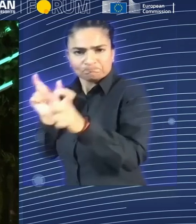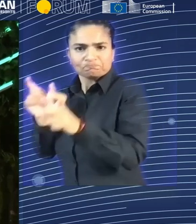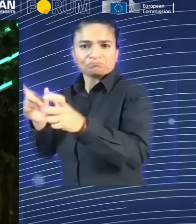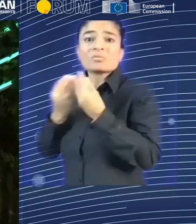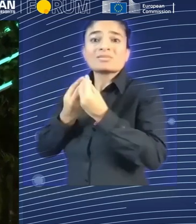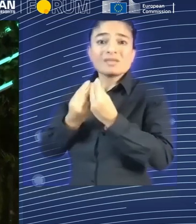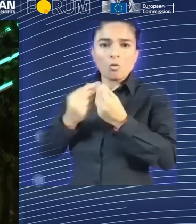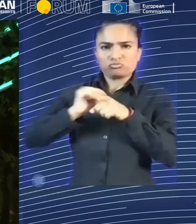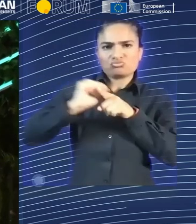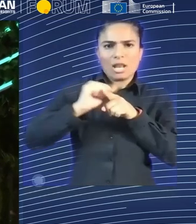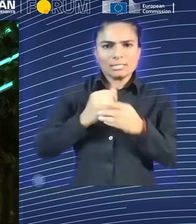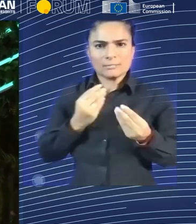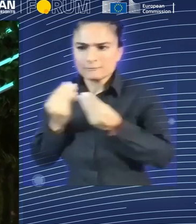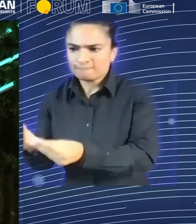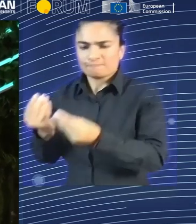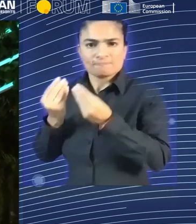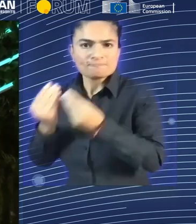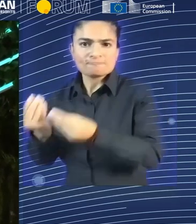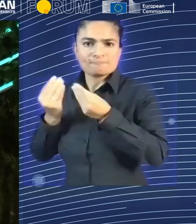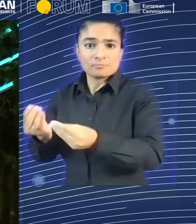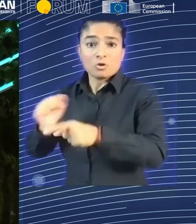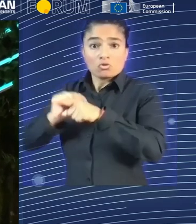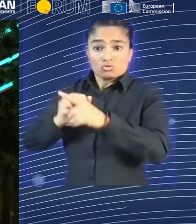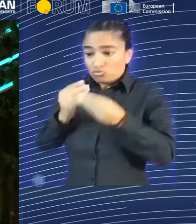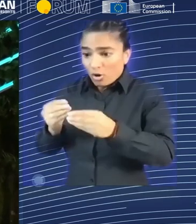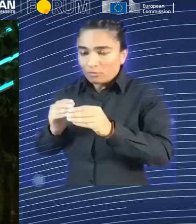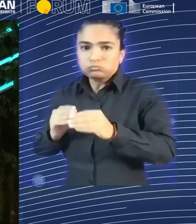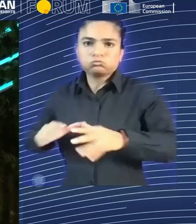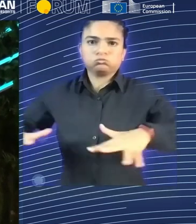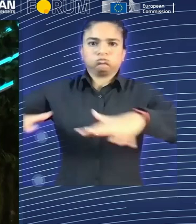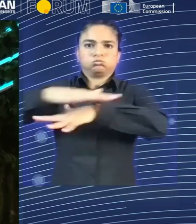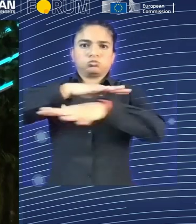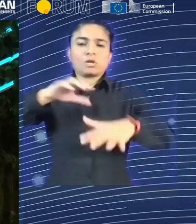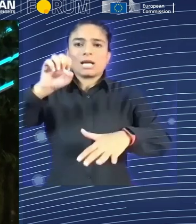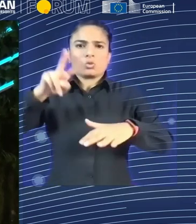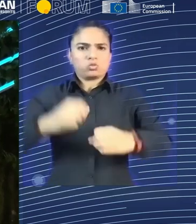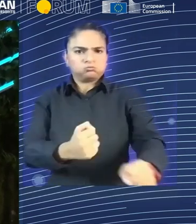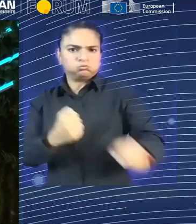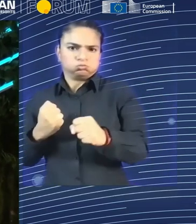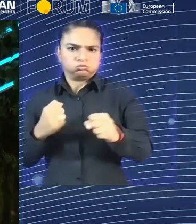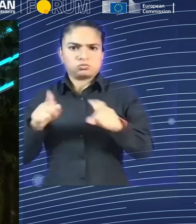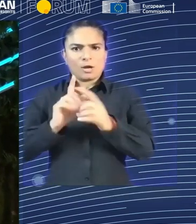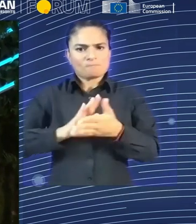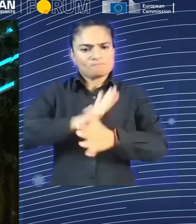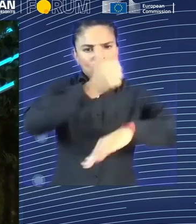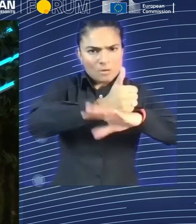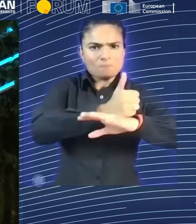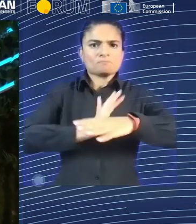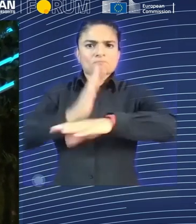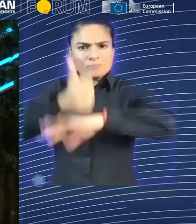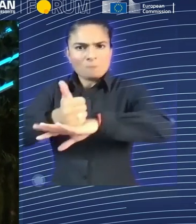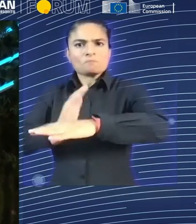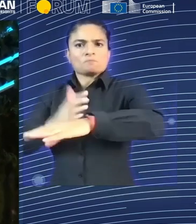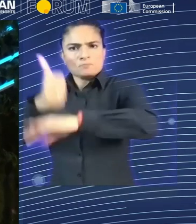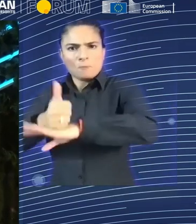It's very well established in a number of member states. In others, it's a bit more patchy, but it's really crucial.